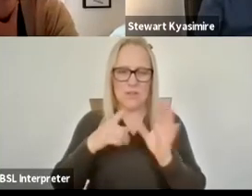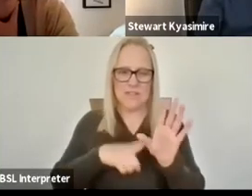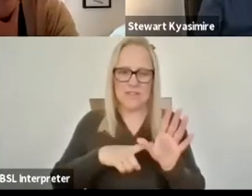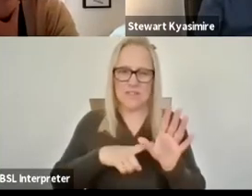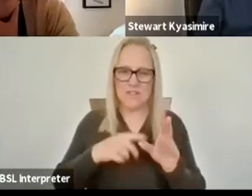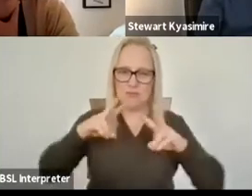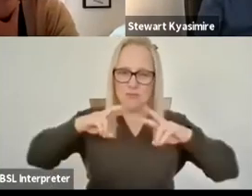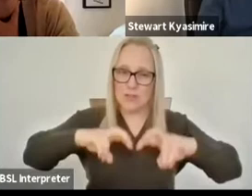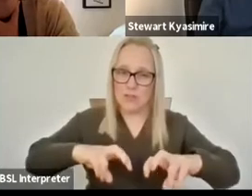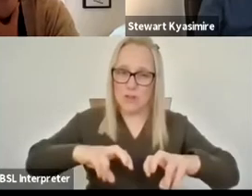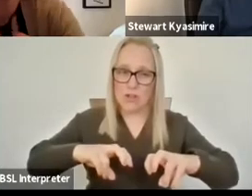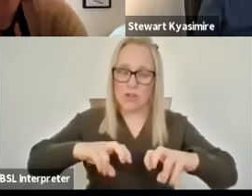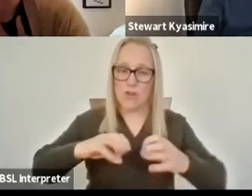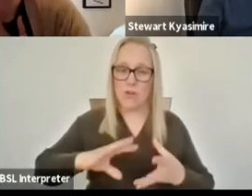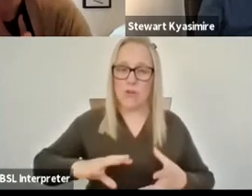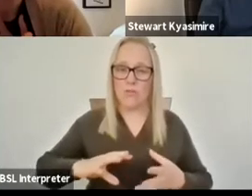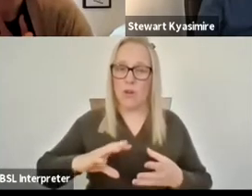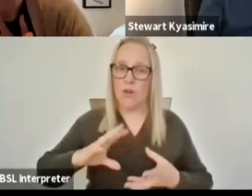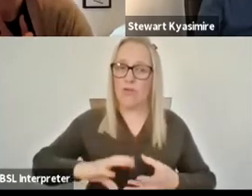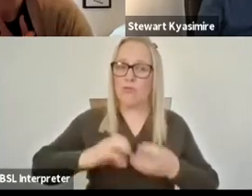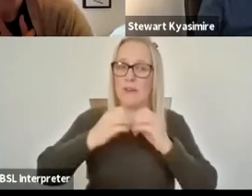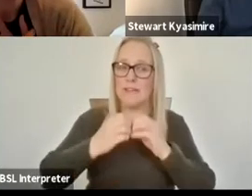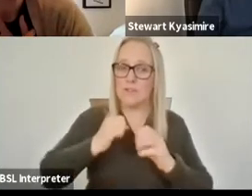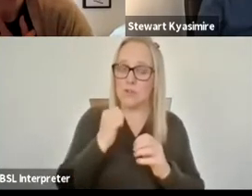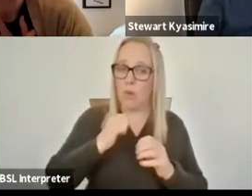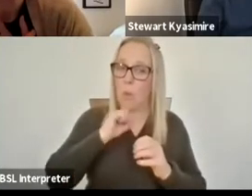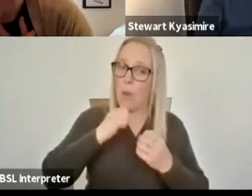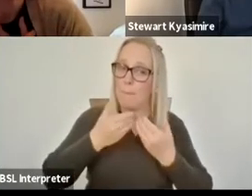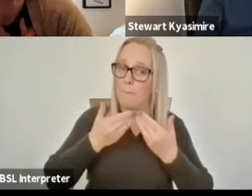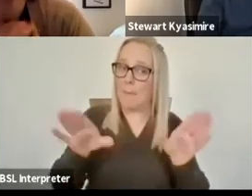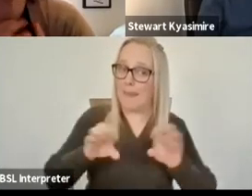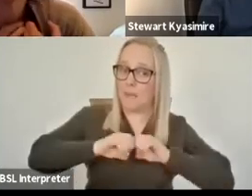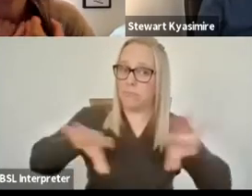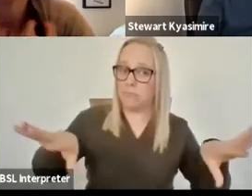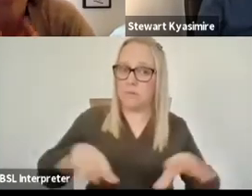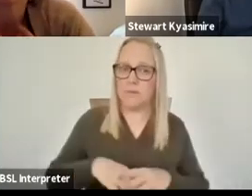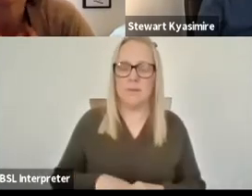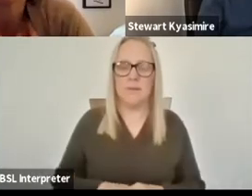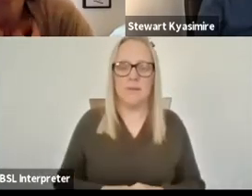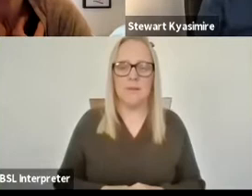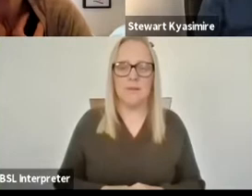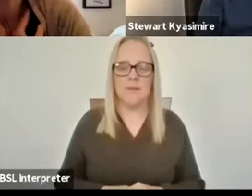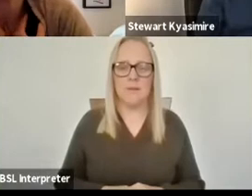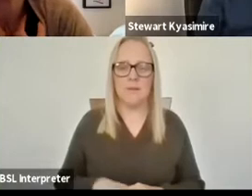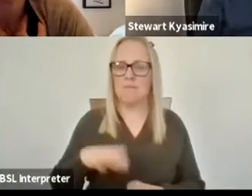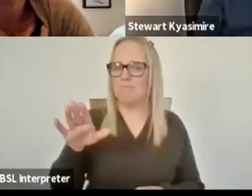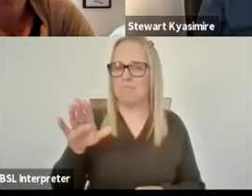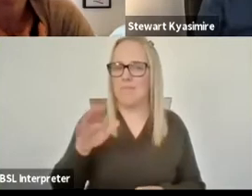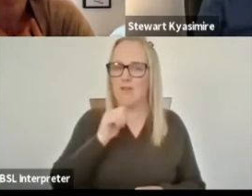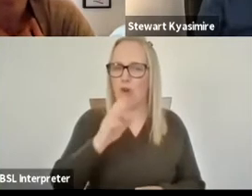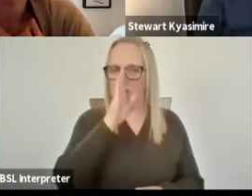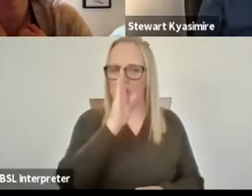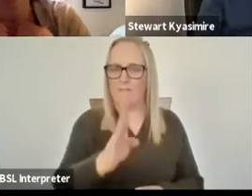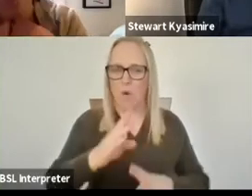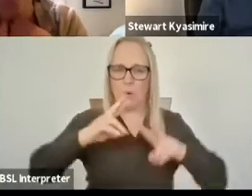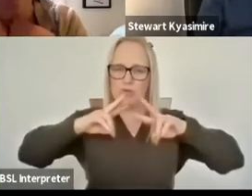be made public sounds fascinating and essential so that is not straightforward research it's consultancy